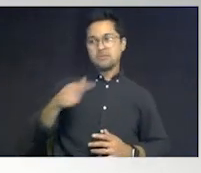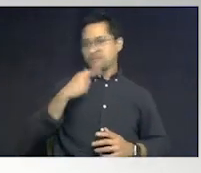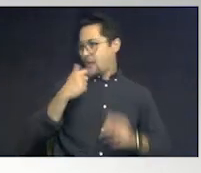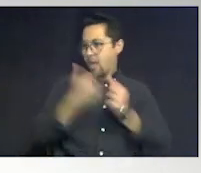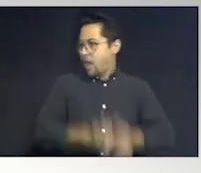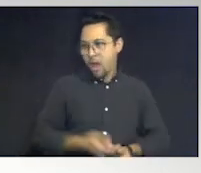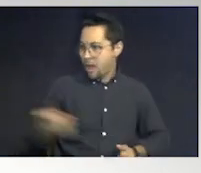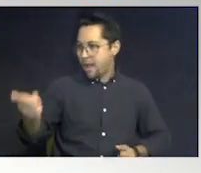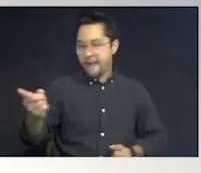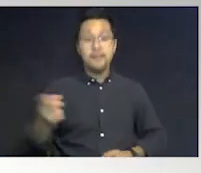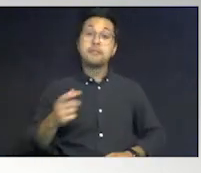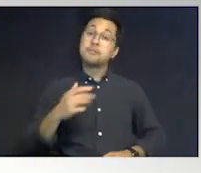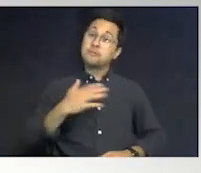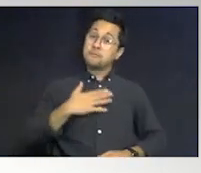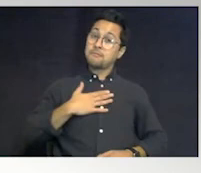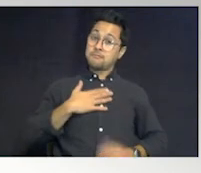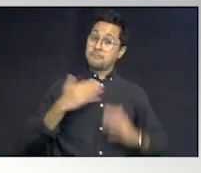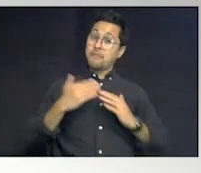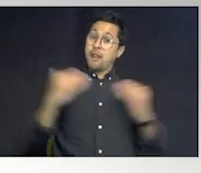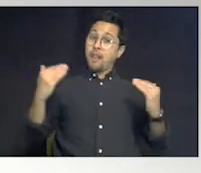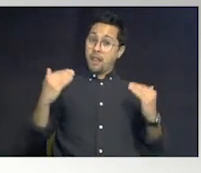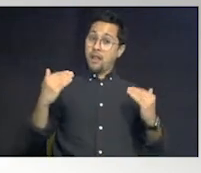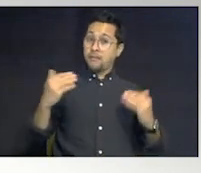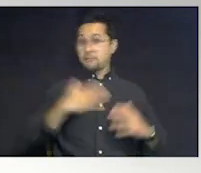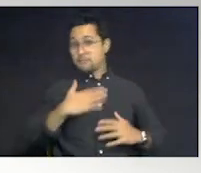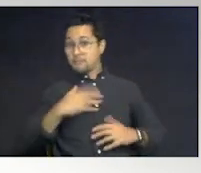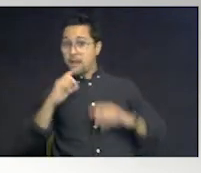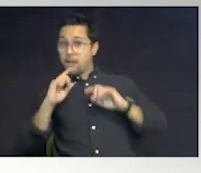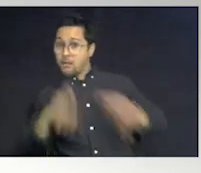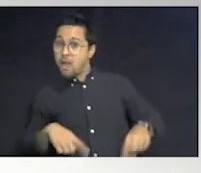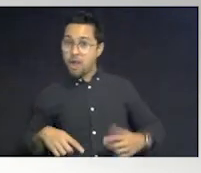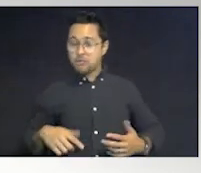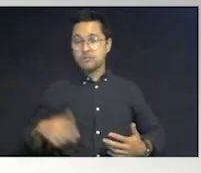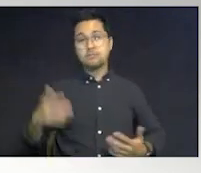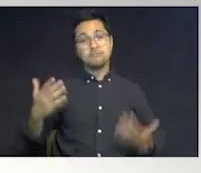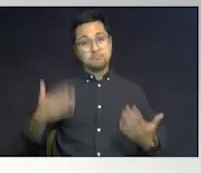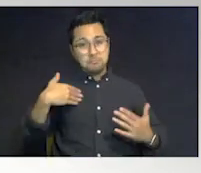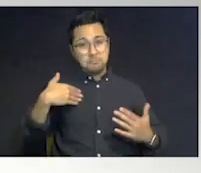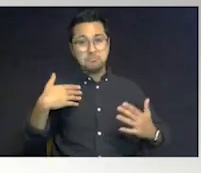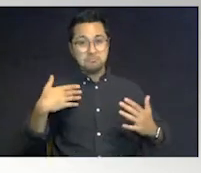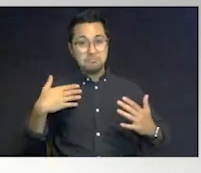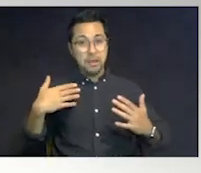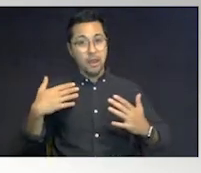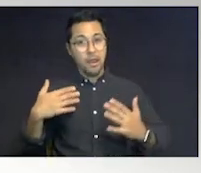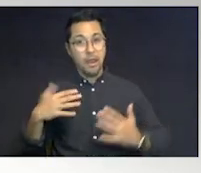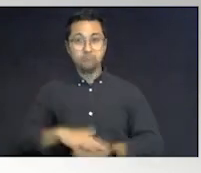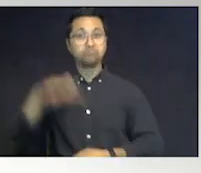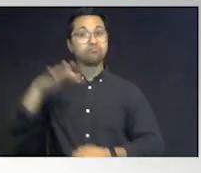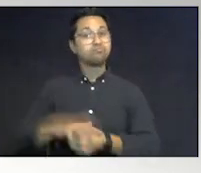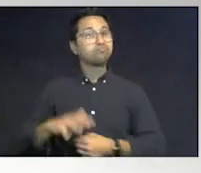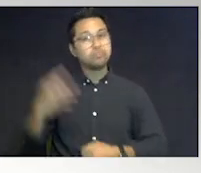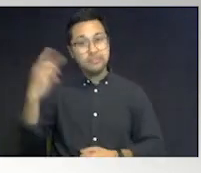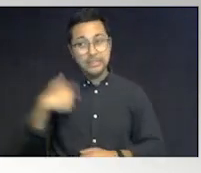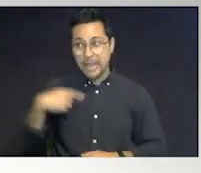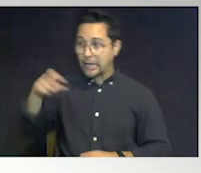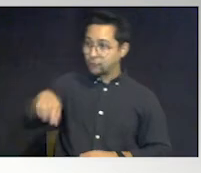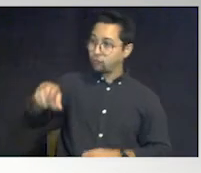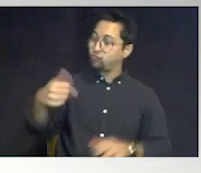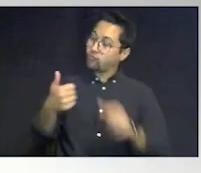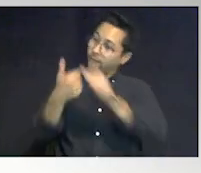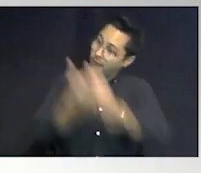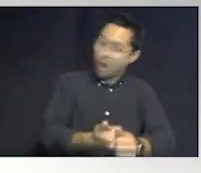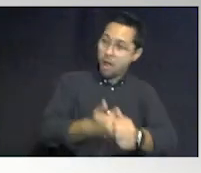and my level of reaction is probably going to elevate because I need you to do what I said